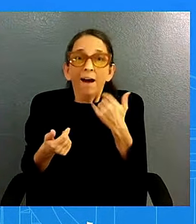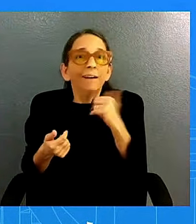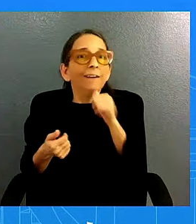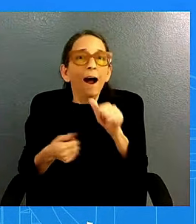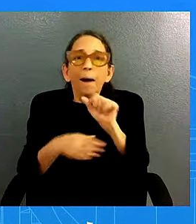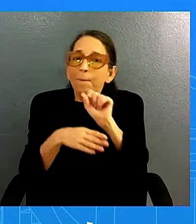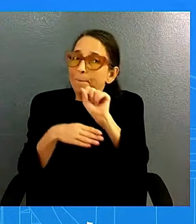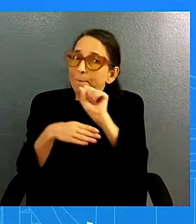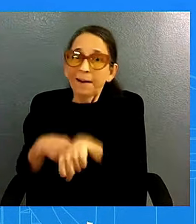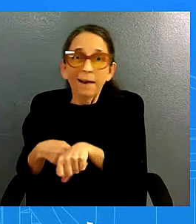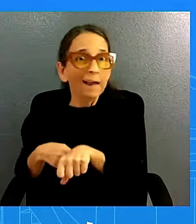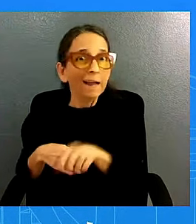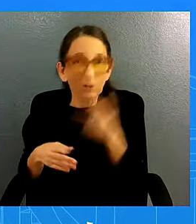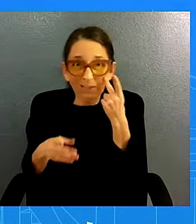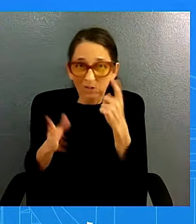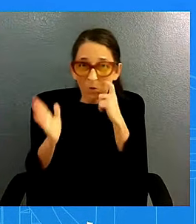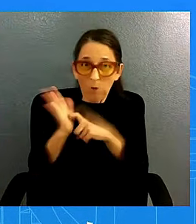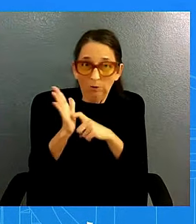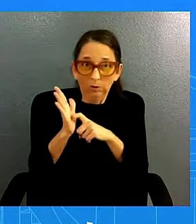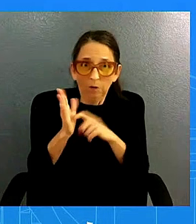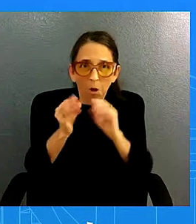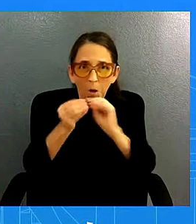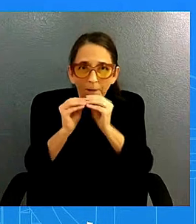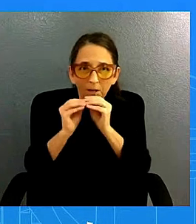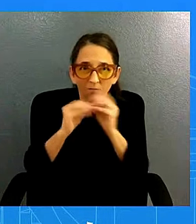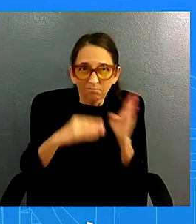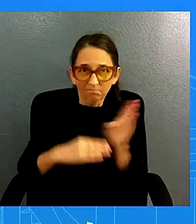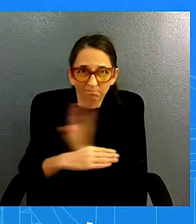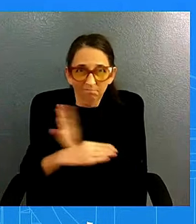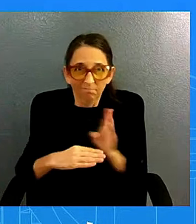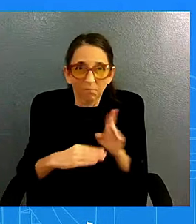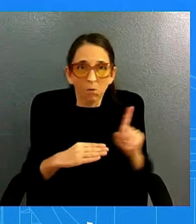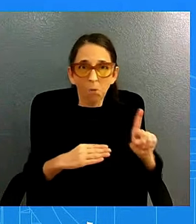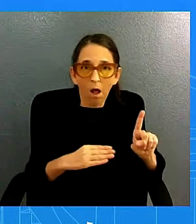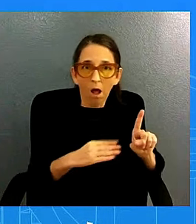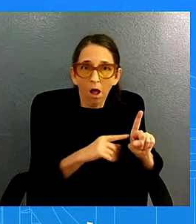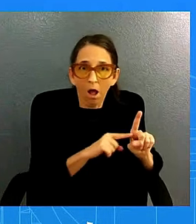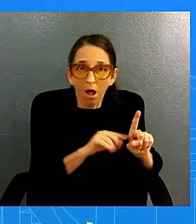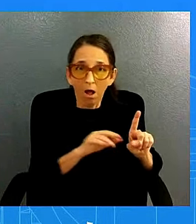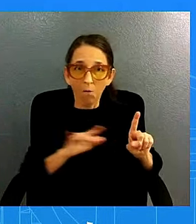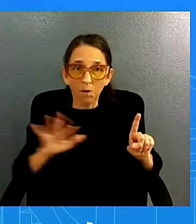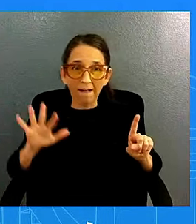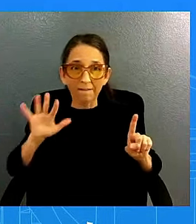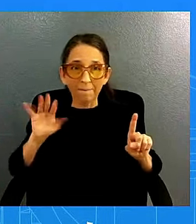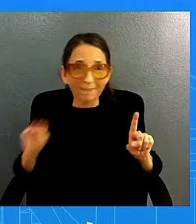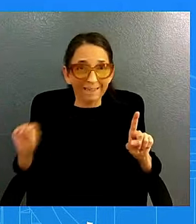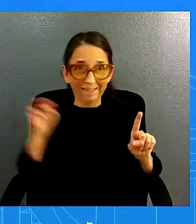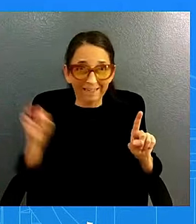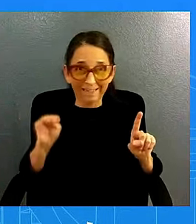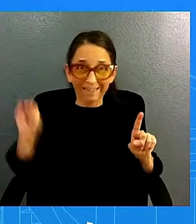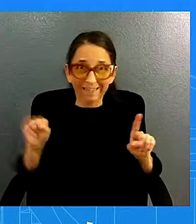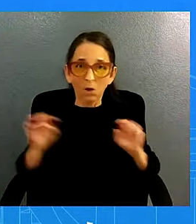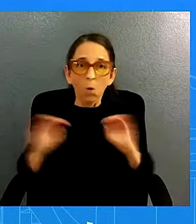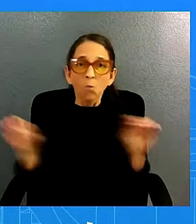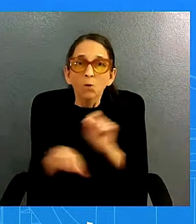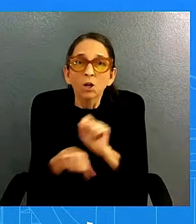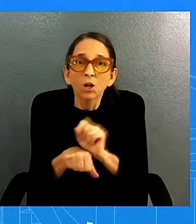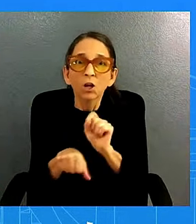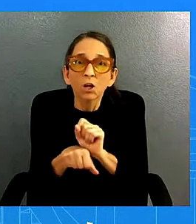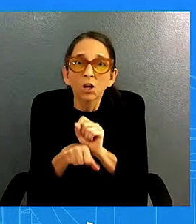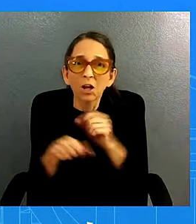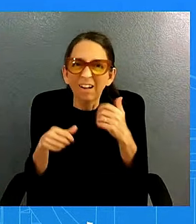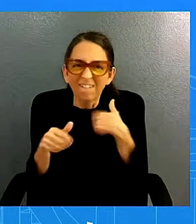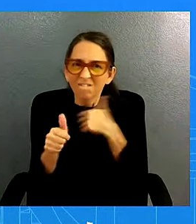range from one to north of five million unemployed persons whose fate was avoided by the trends i've showed you thus far and